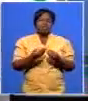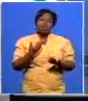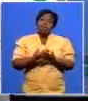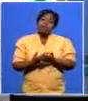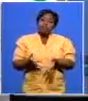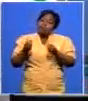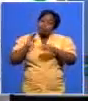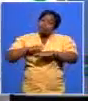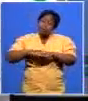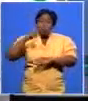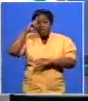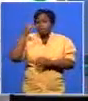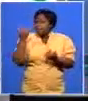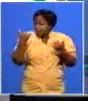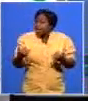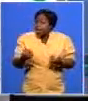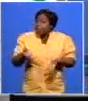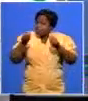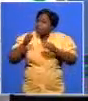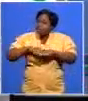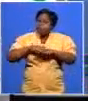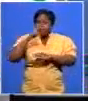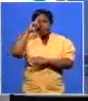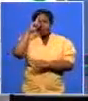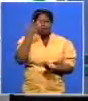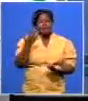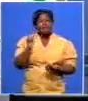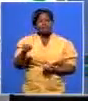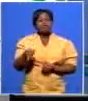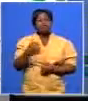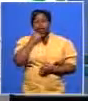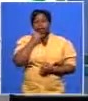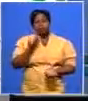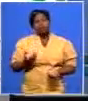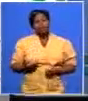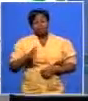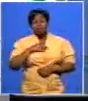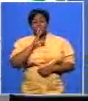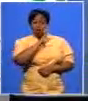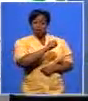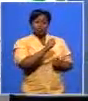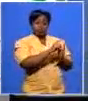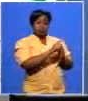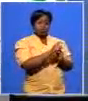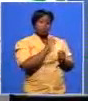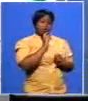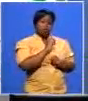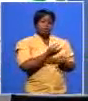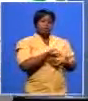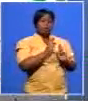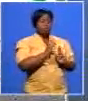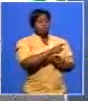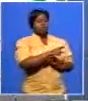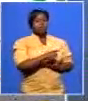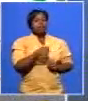support and that's what we have got so we're delighted about that but let me answer where these question where do we take race class